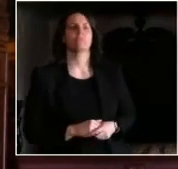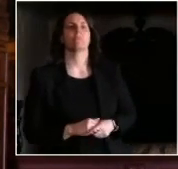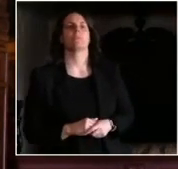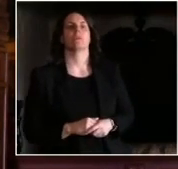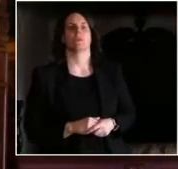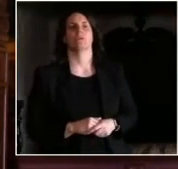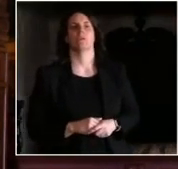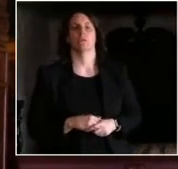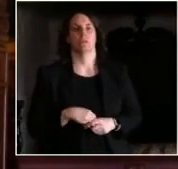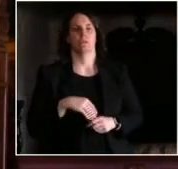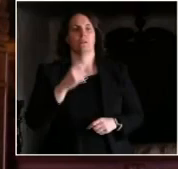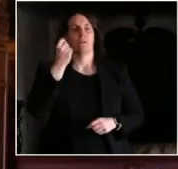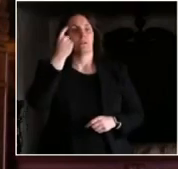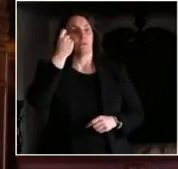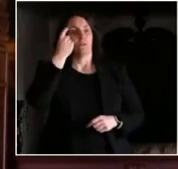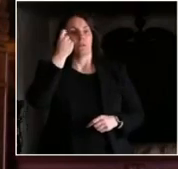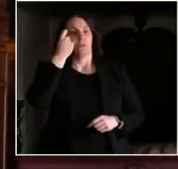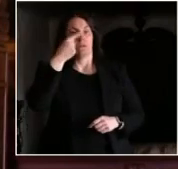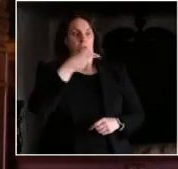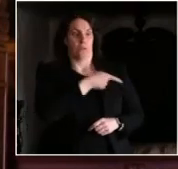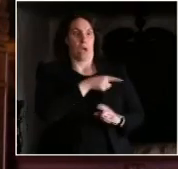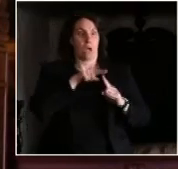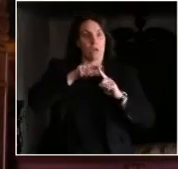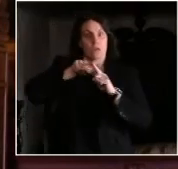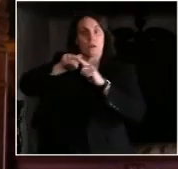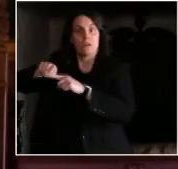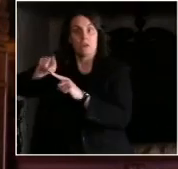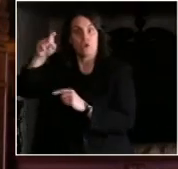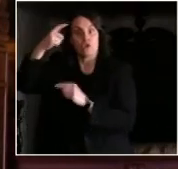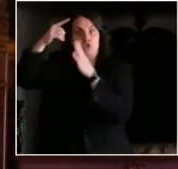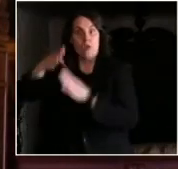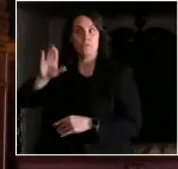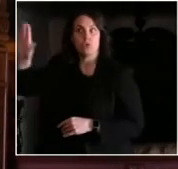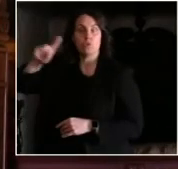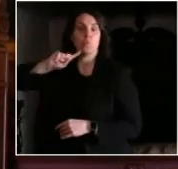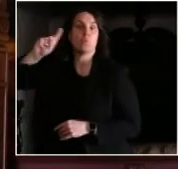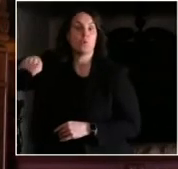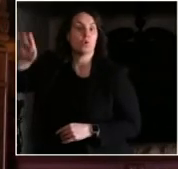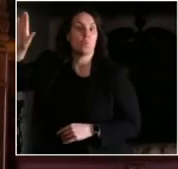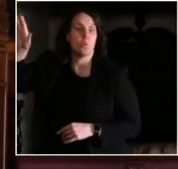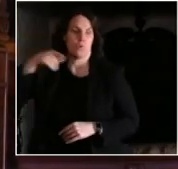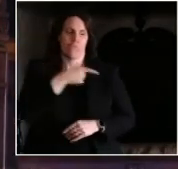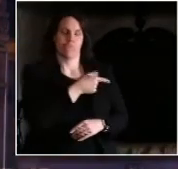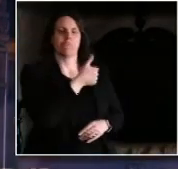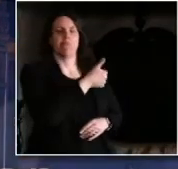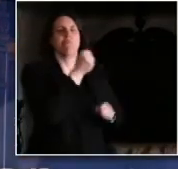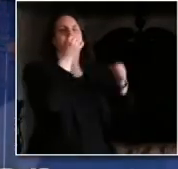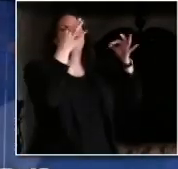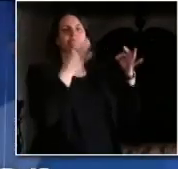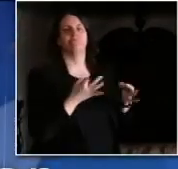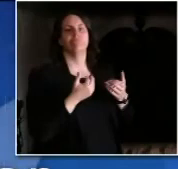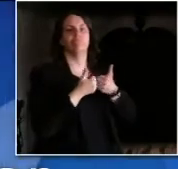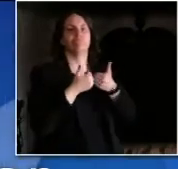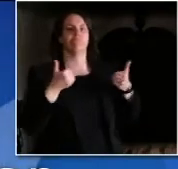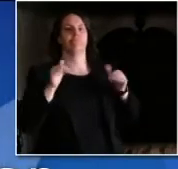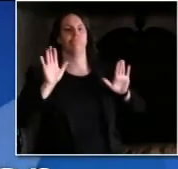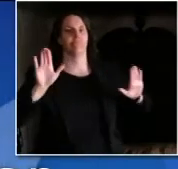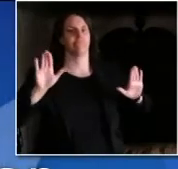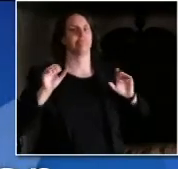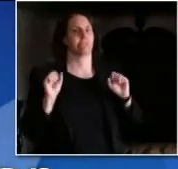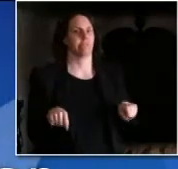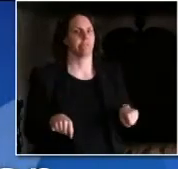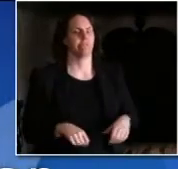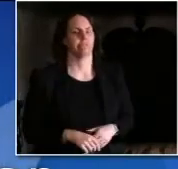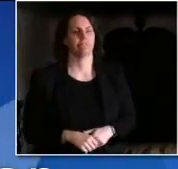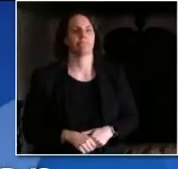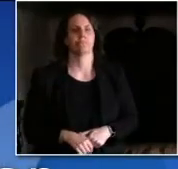is not dependent on the governor's declaration of a public health emergency. Thank you, Mitchell. Now to Scott Bauer